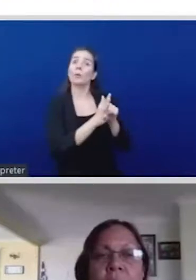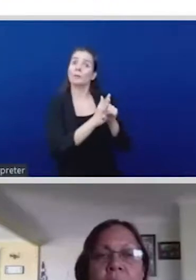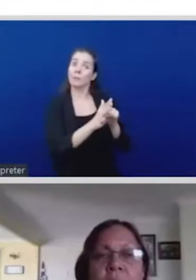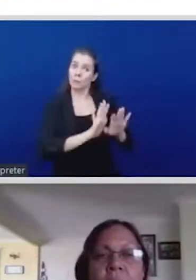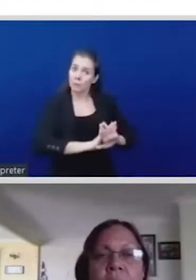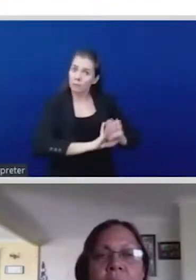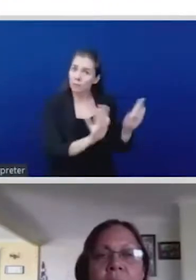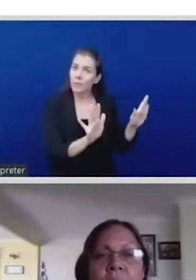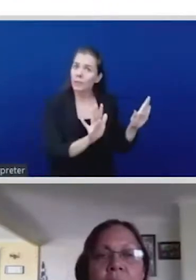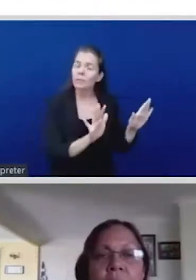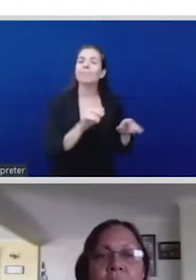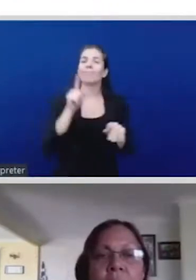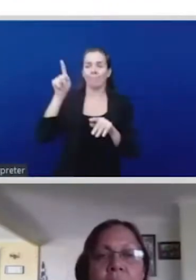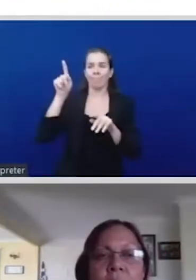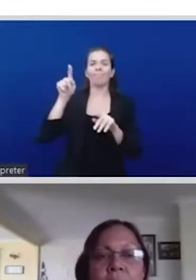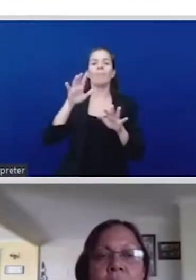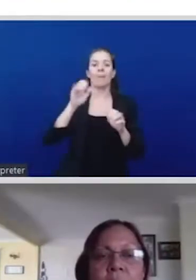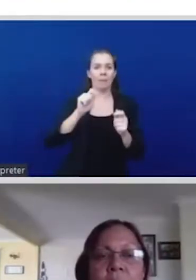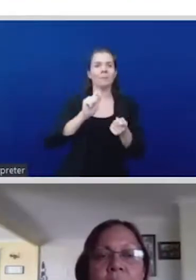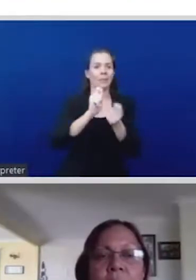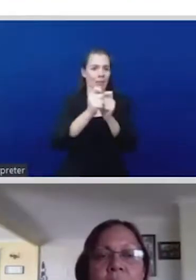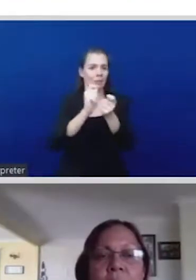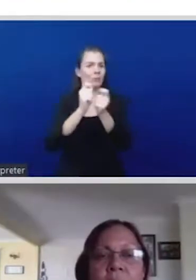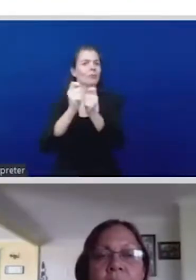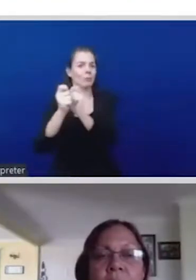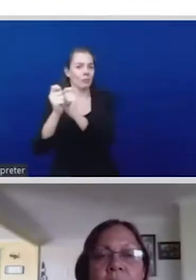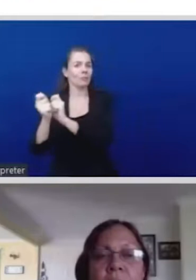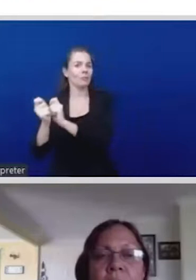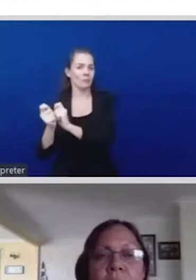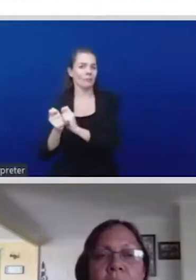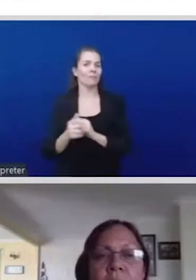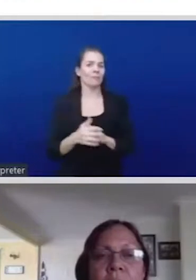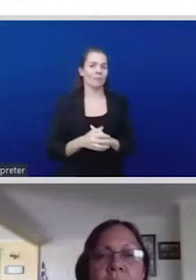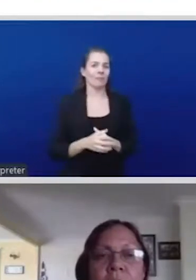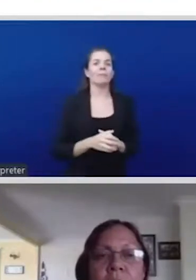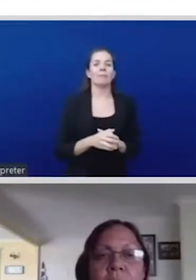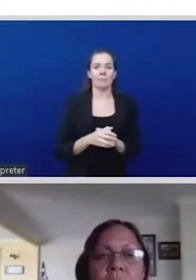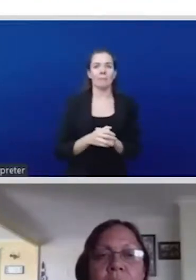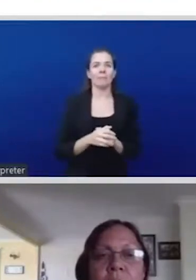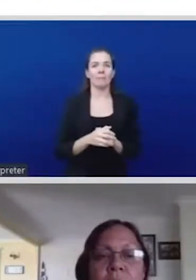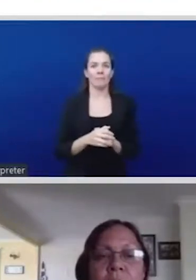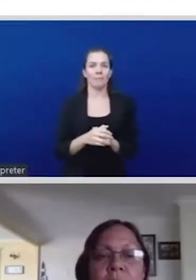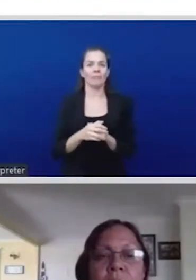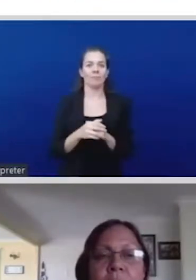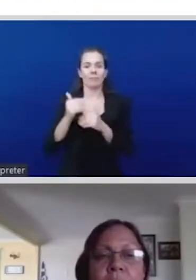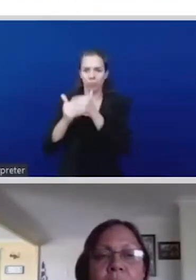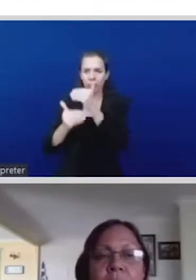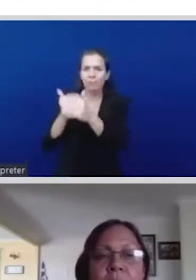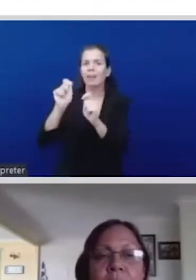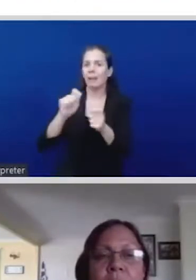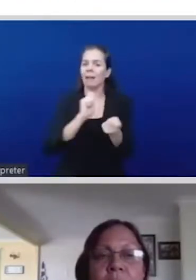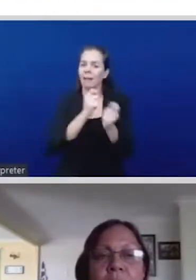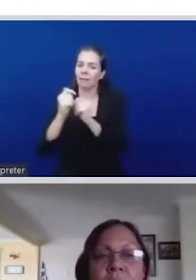lives, and the rights of indigenous men and women. And for me, a central thing is that we must organize around